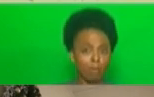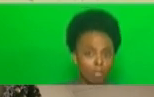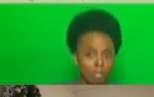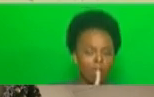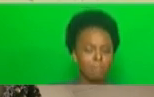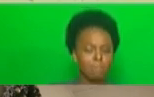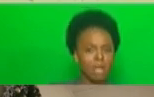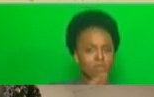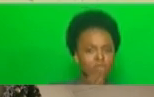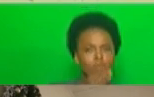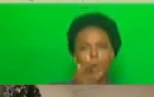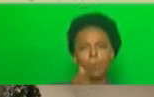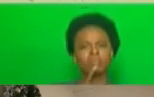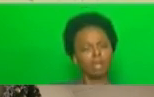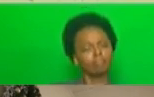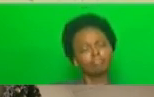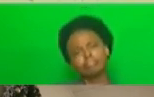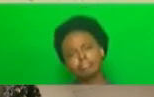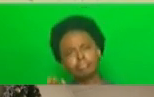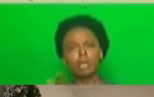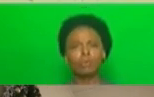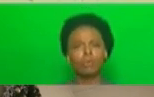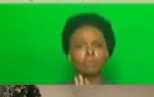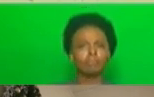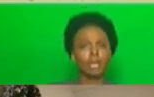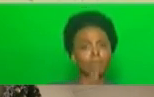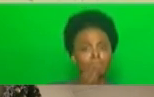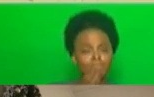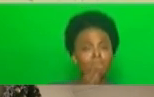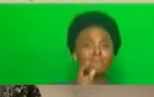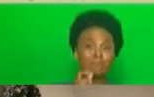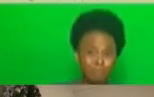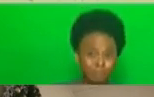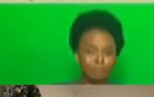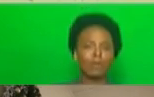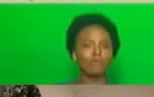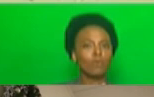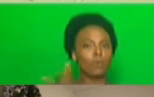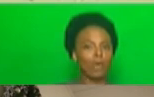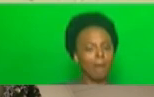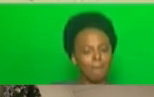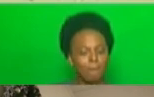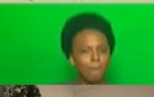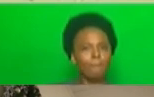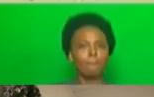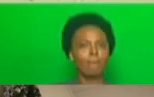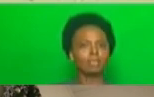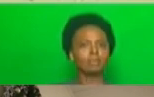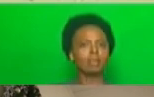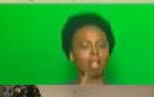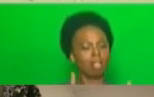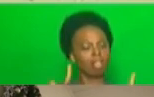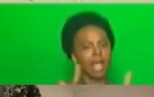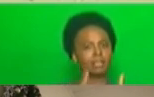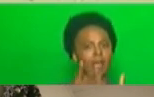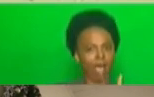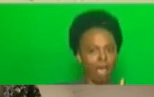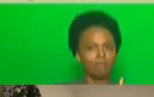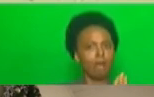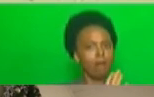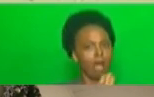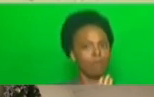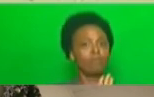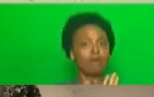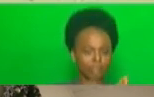send our children to buy food, it must only be from places that are licensed to sell foodstuffs